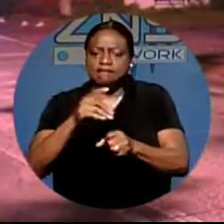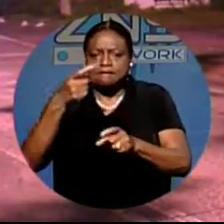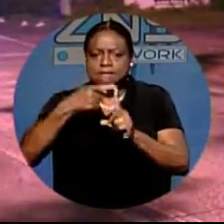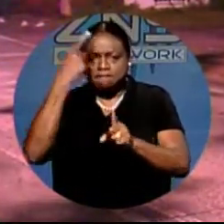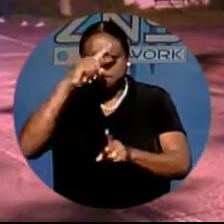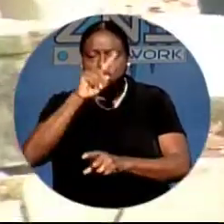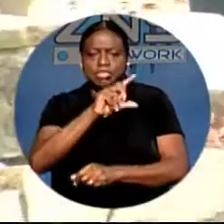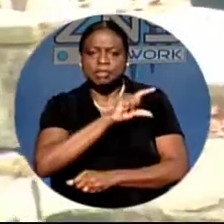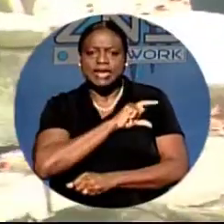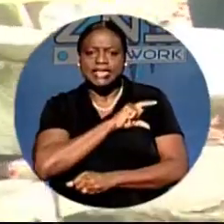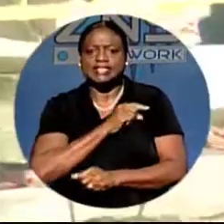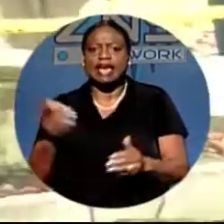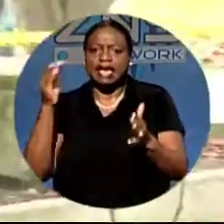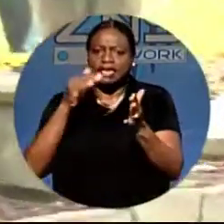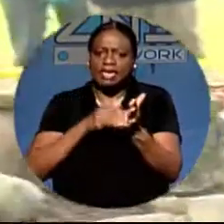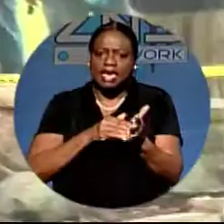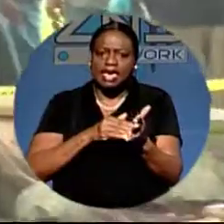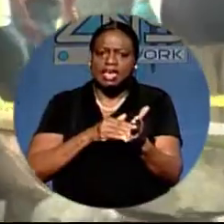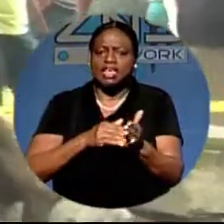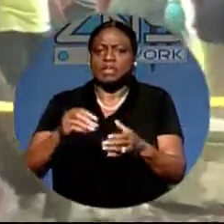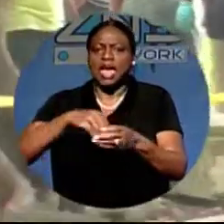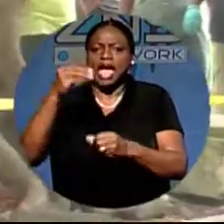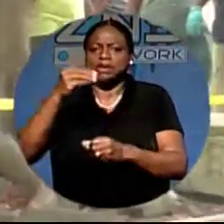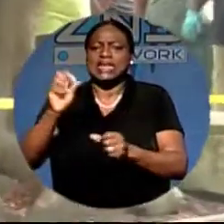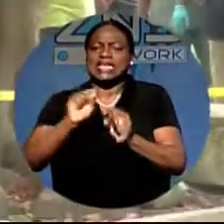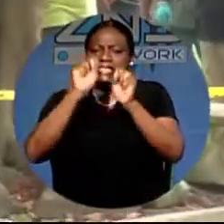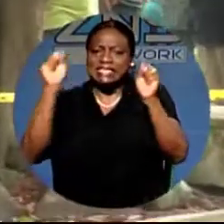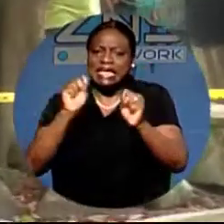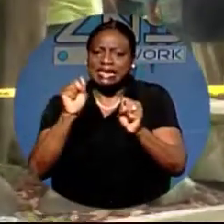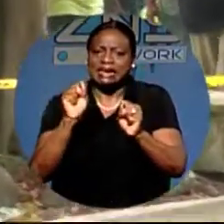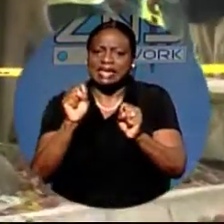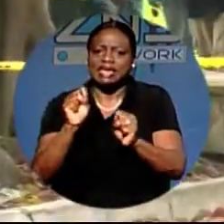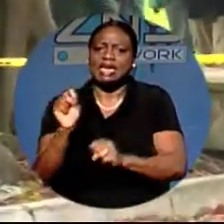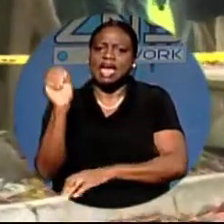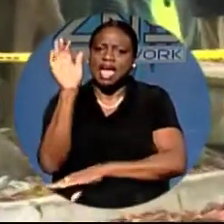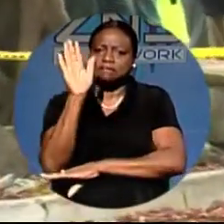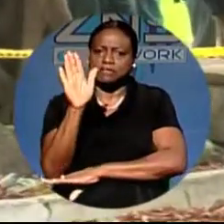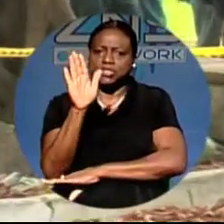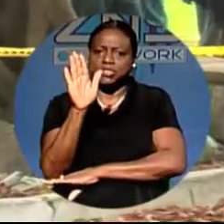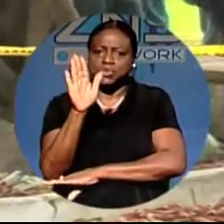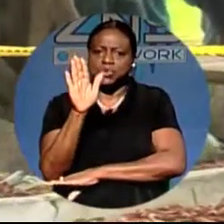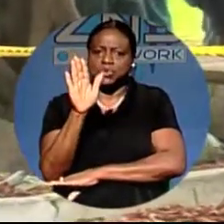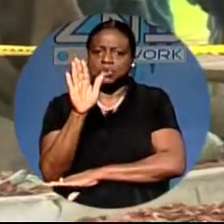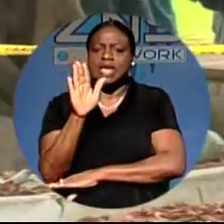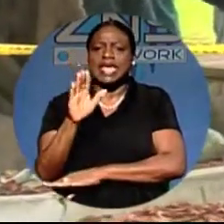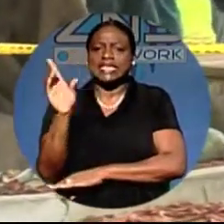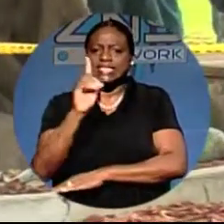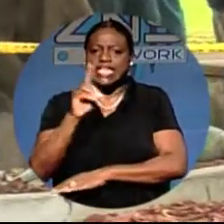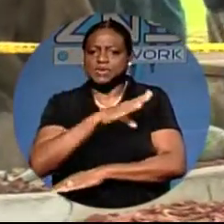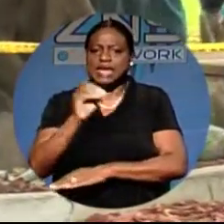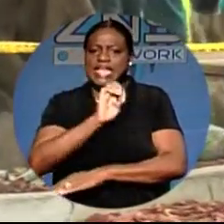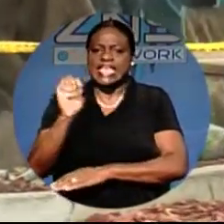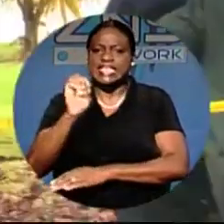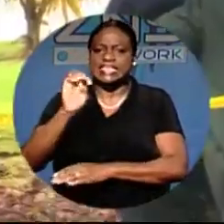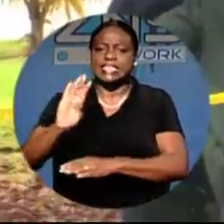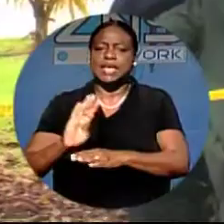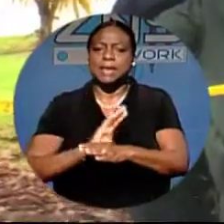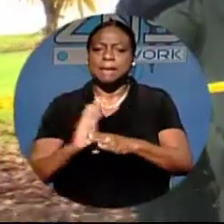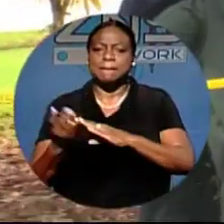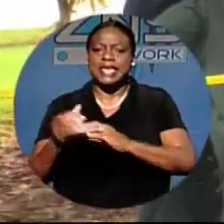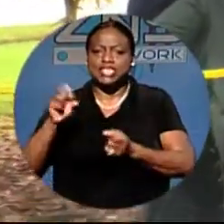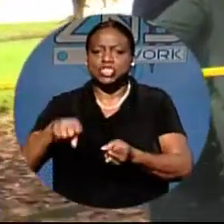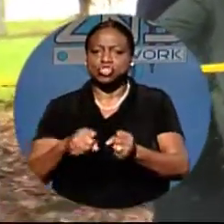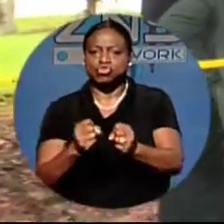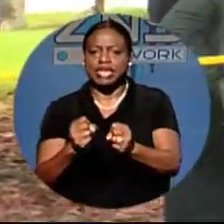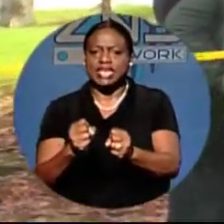Force, they were again out Saturday afternoon at the center burial ground between Dowswell and East Bay Streets, just east